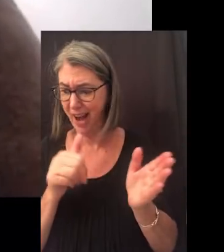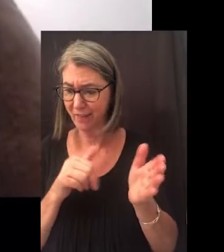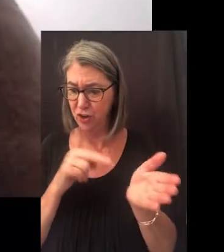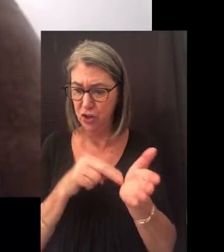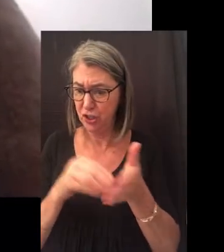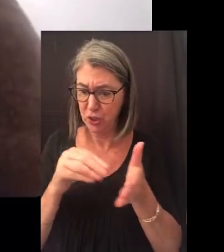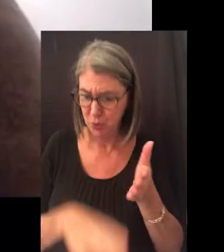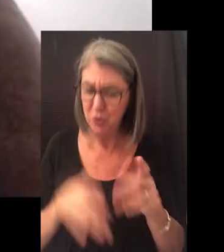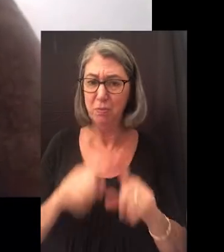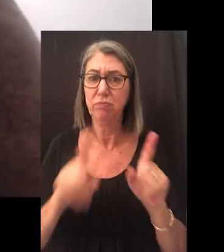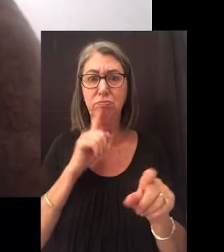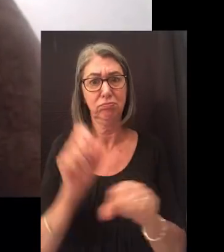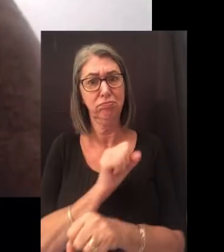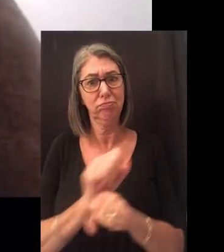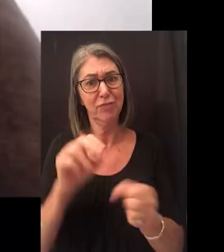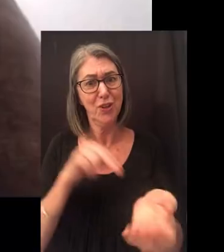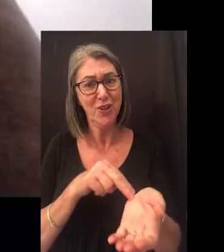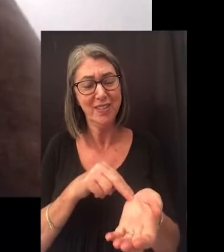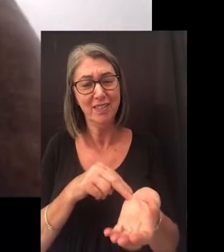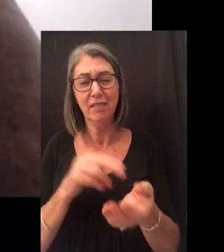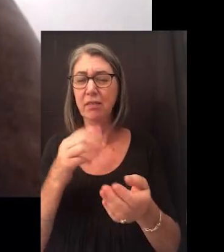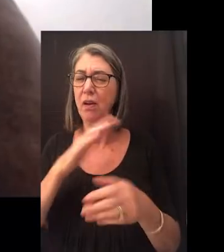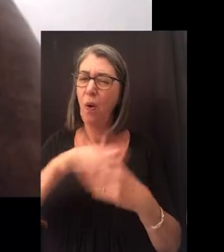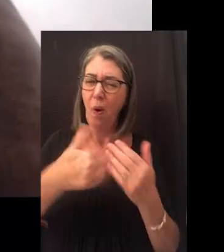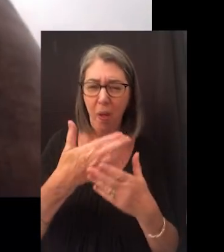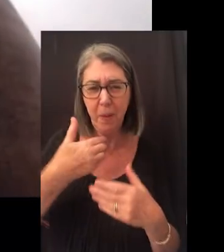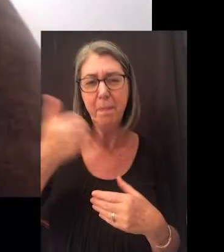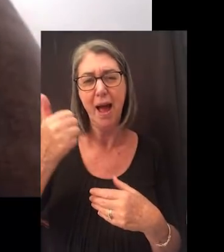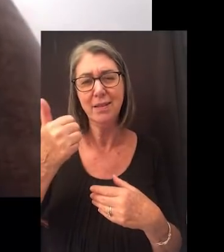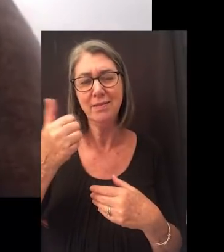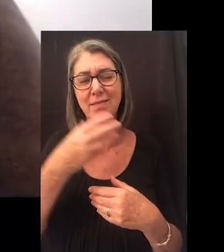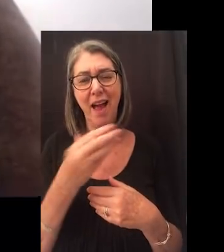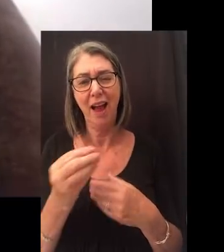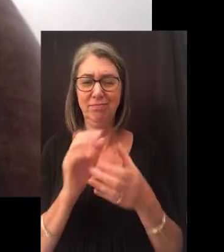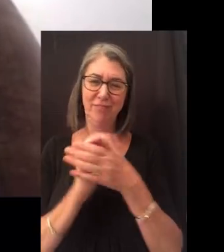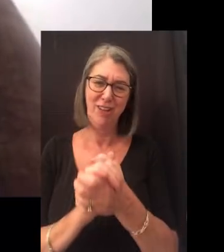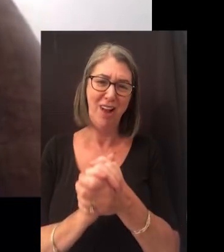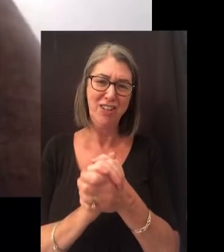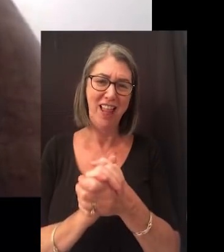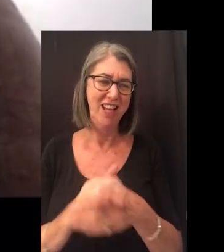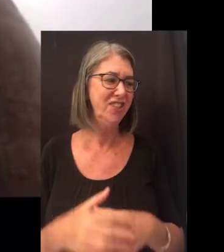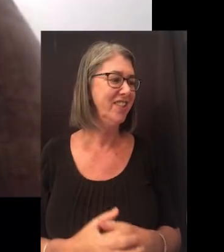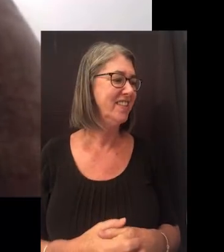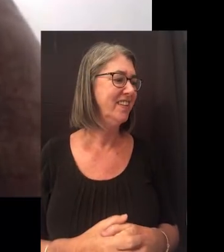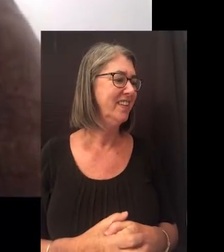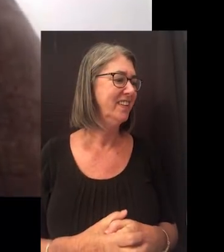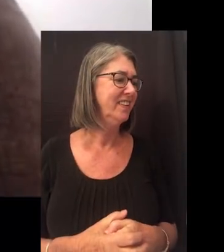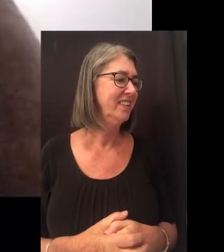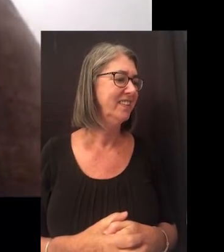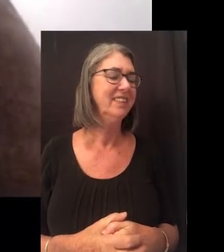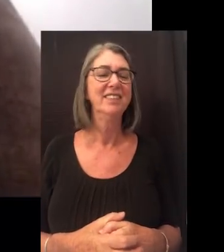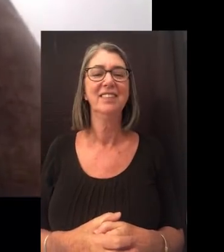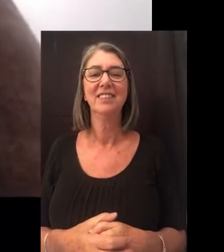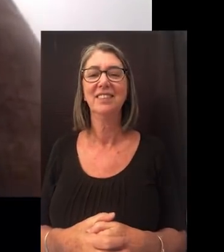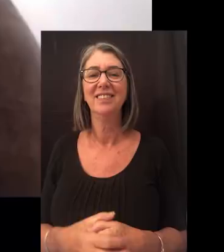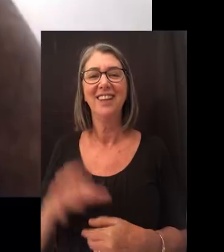nurses. Actually, not even nursing students, but nurses. All the best and congratulations.